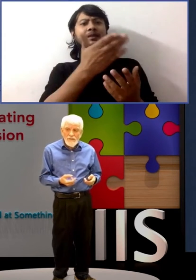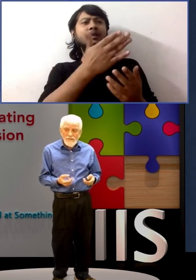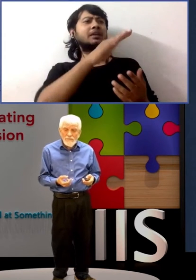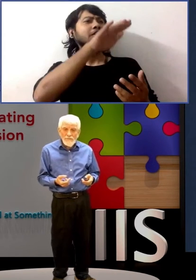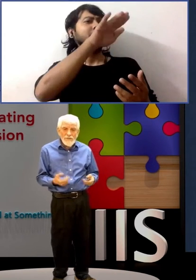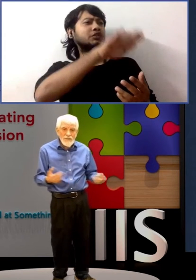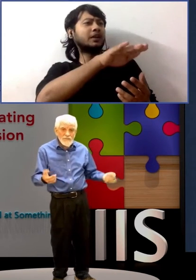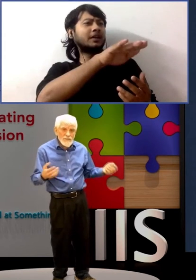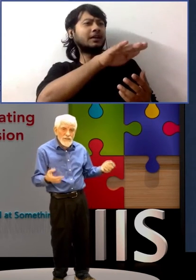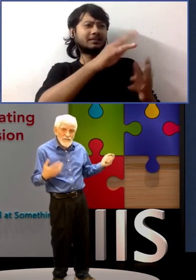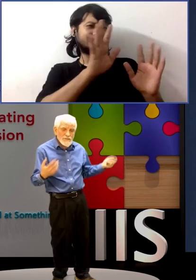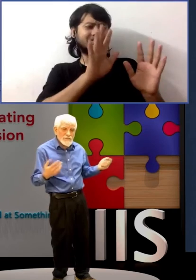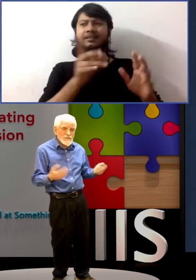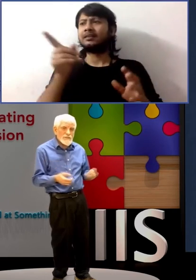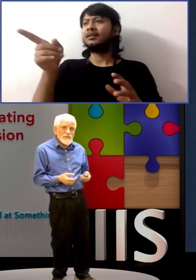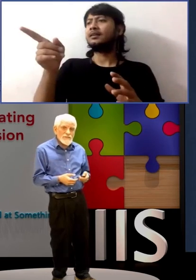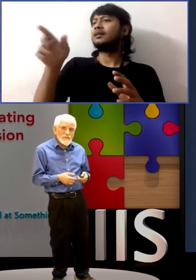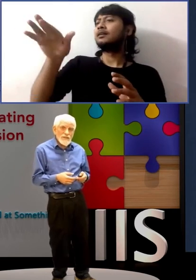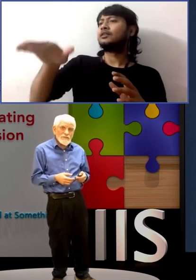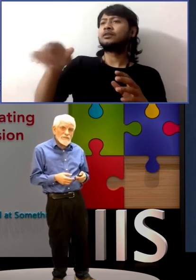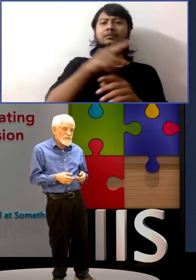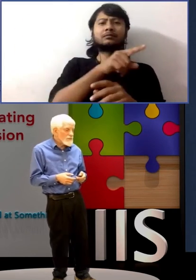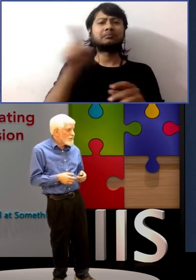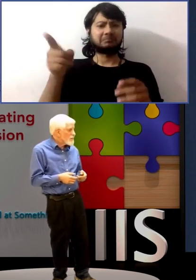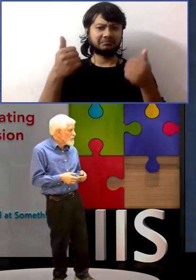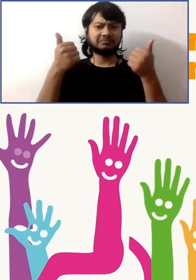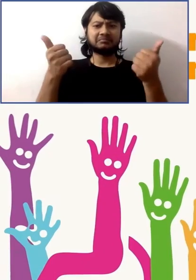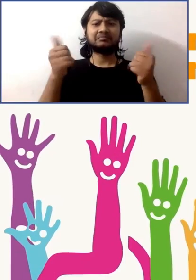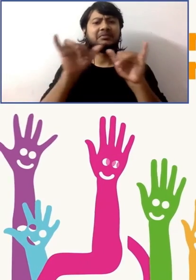So, let's have a chance to look at these slides.